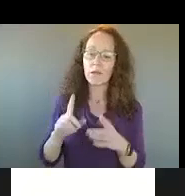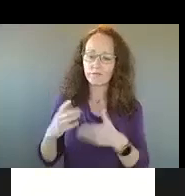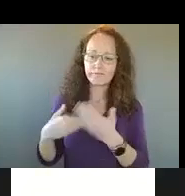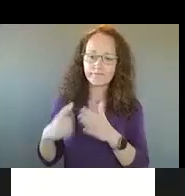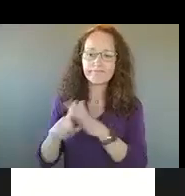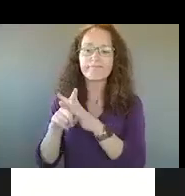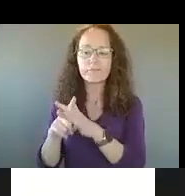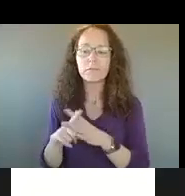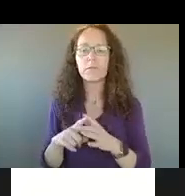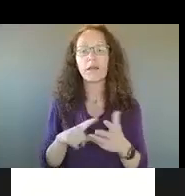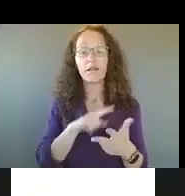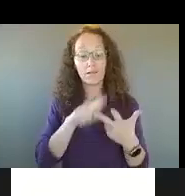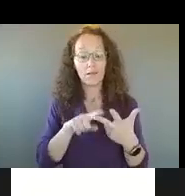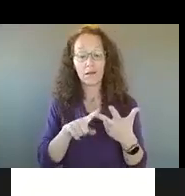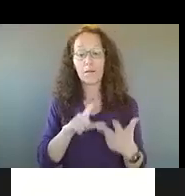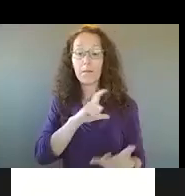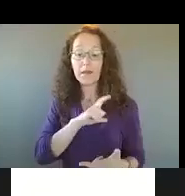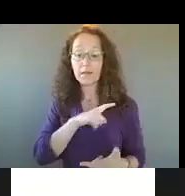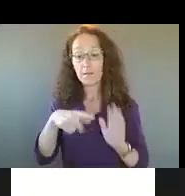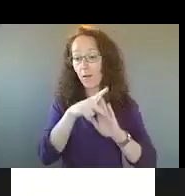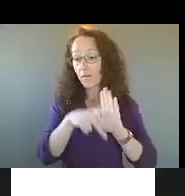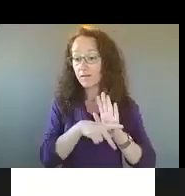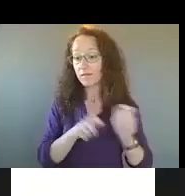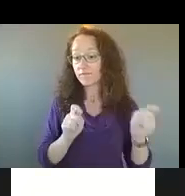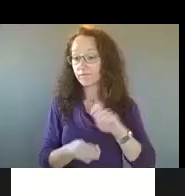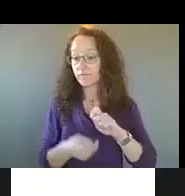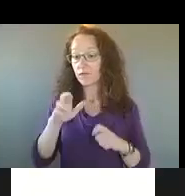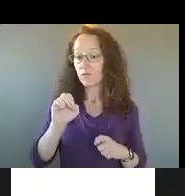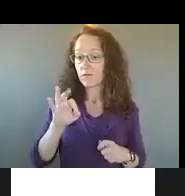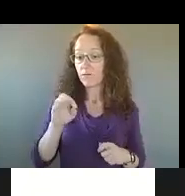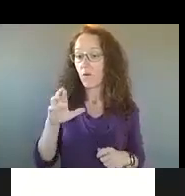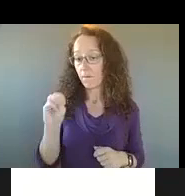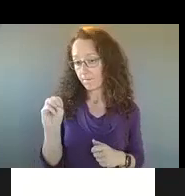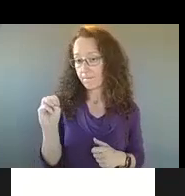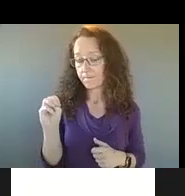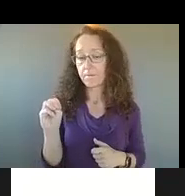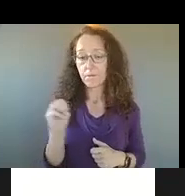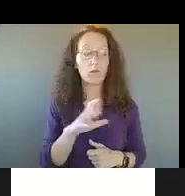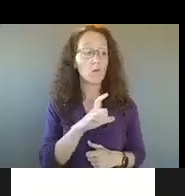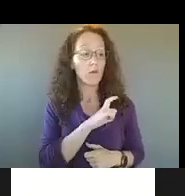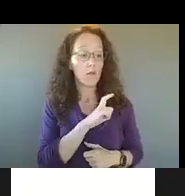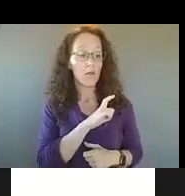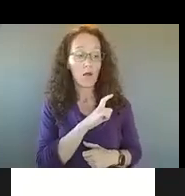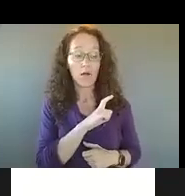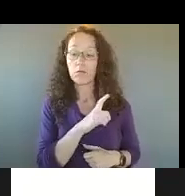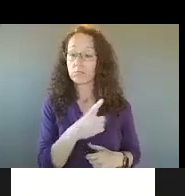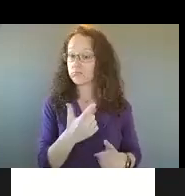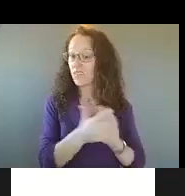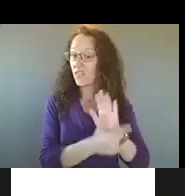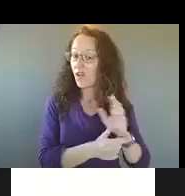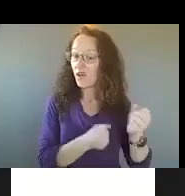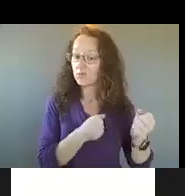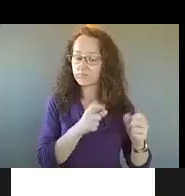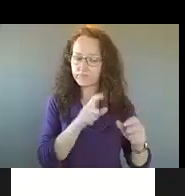police policy reform. So how are we working with law enforcement in our police department under the guidance